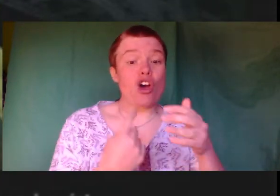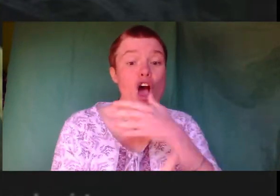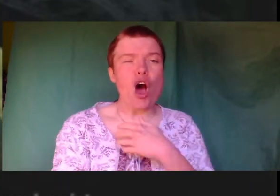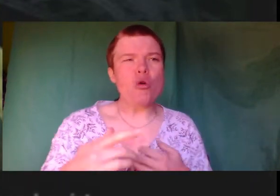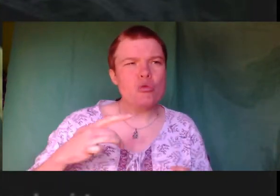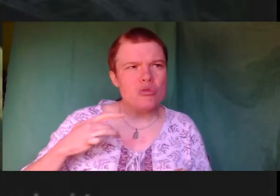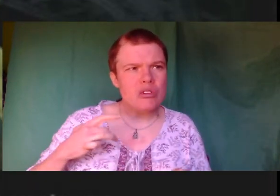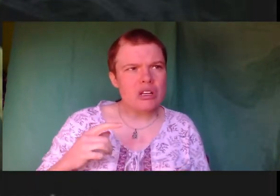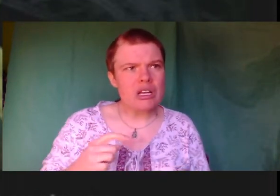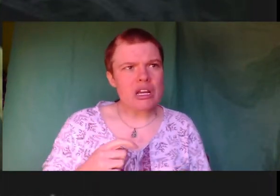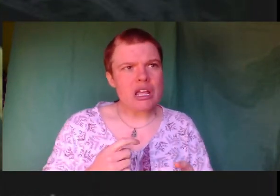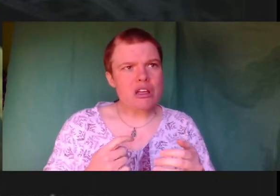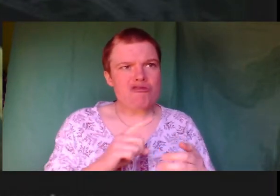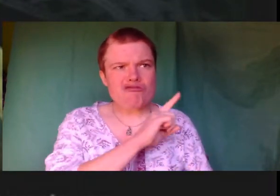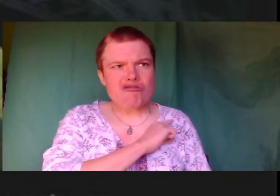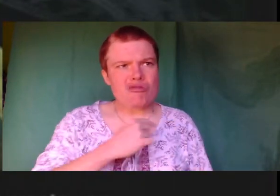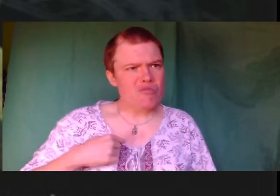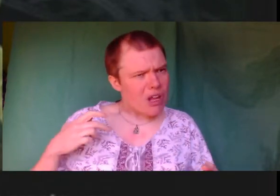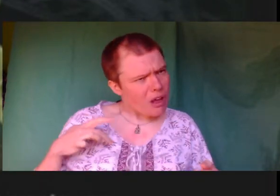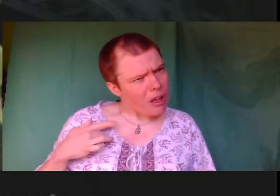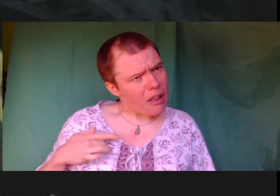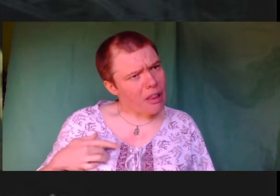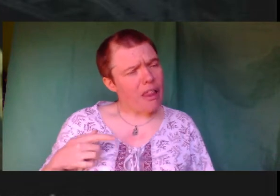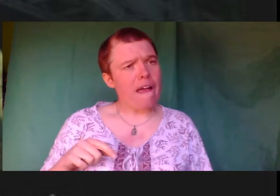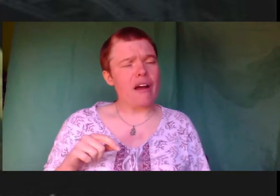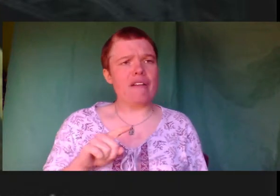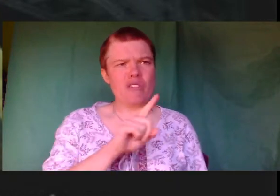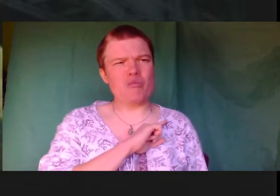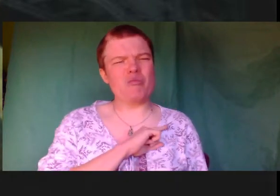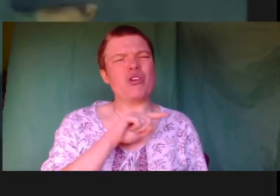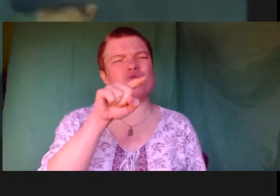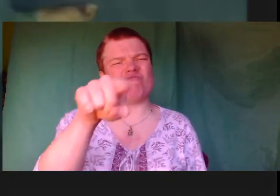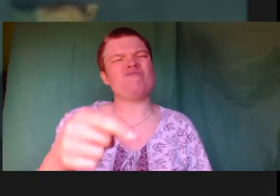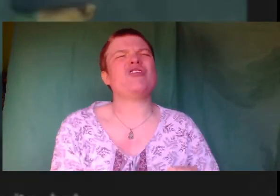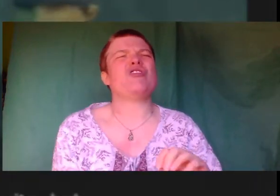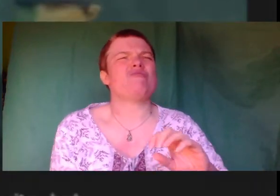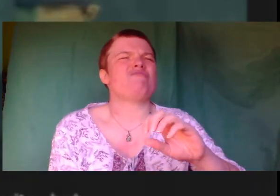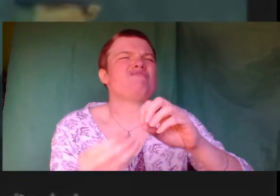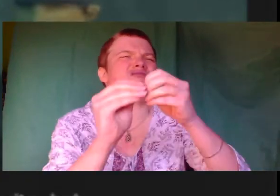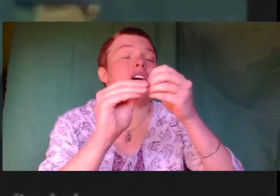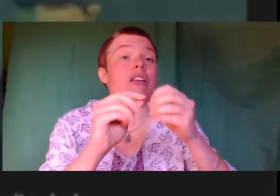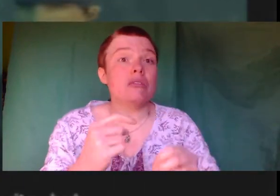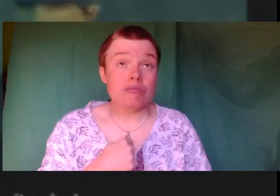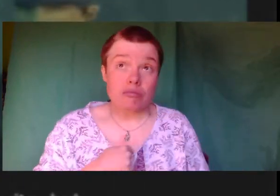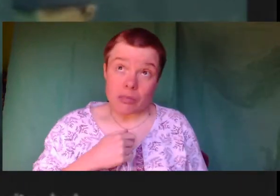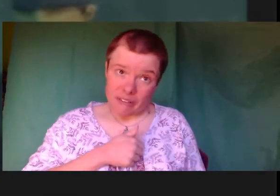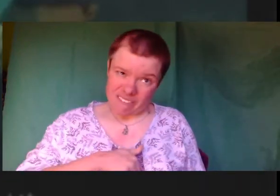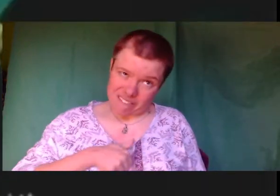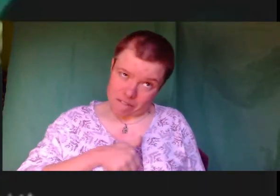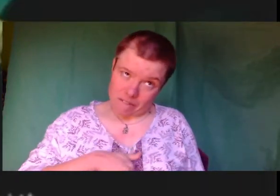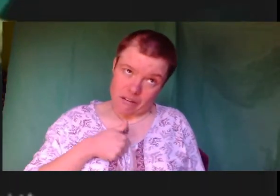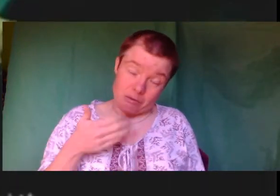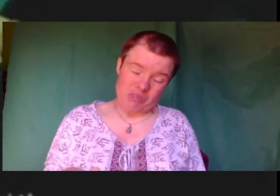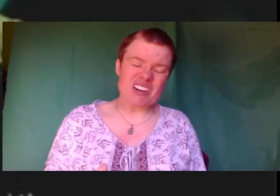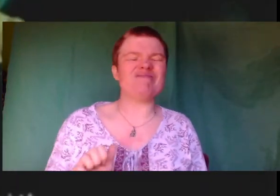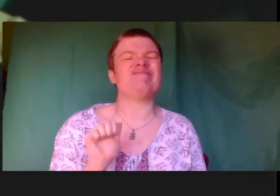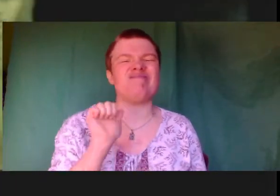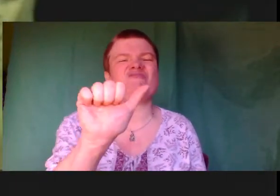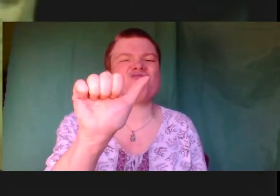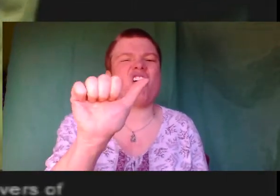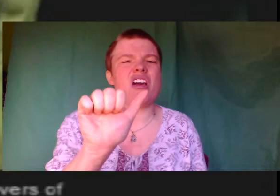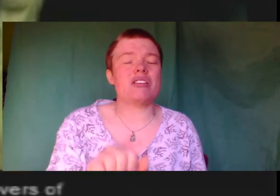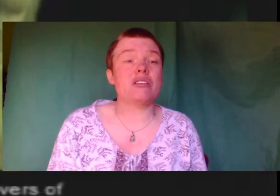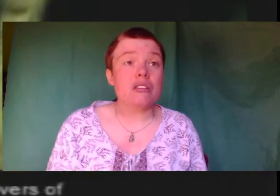I exist is so they could create you. I was the favorite, huh? That's right.